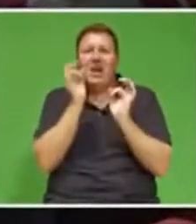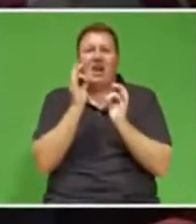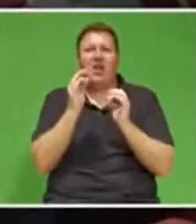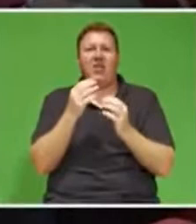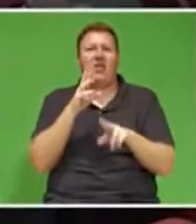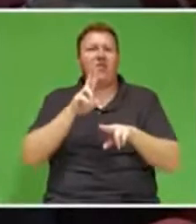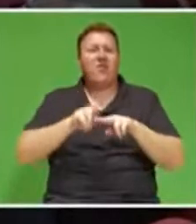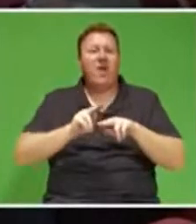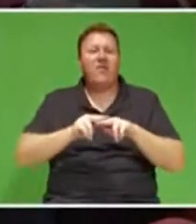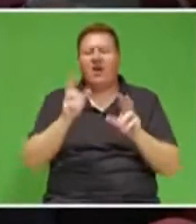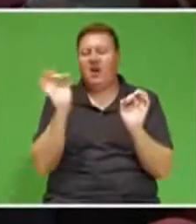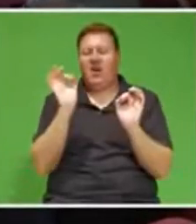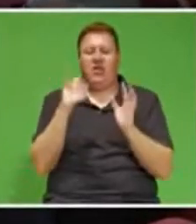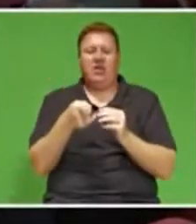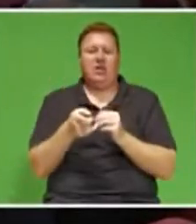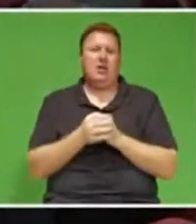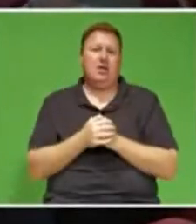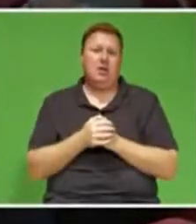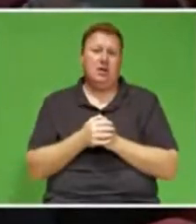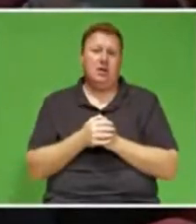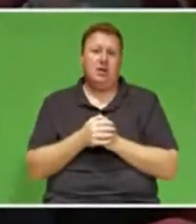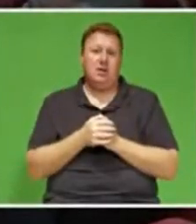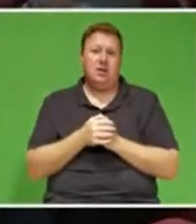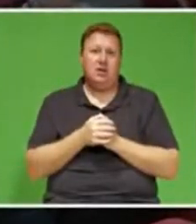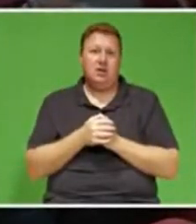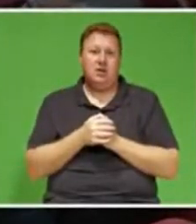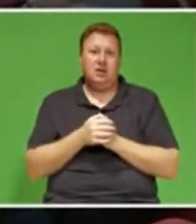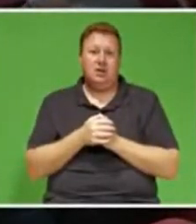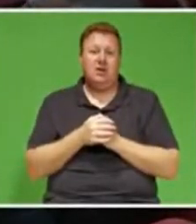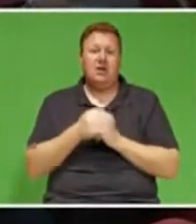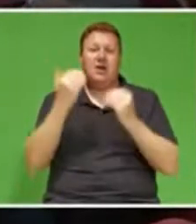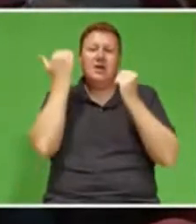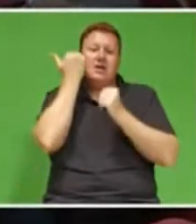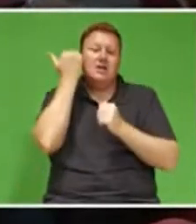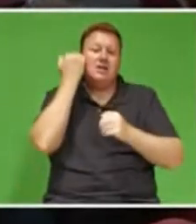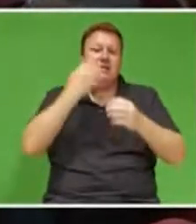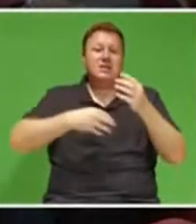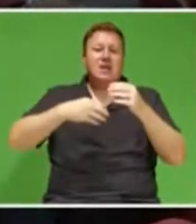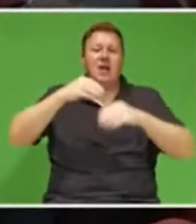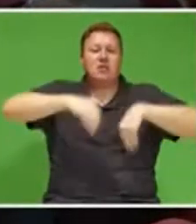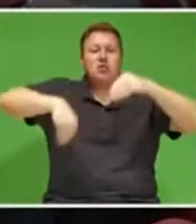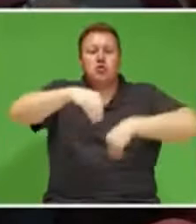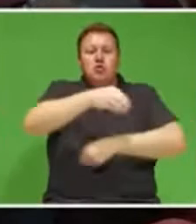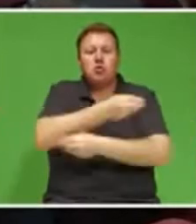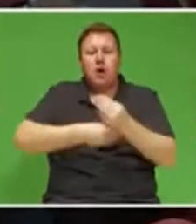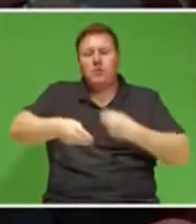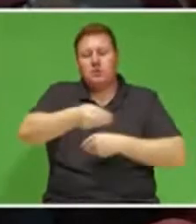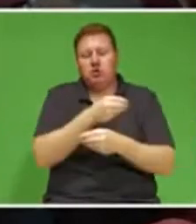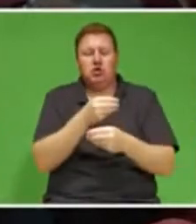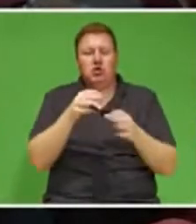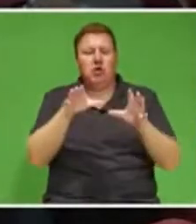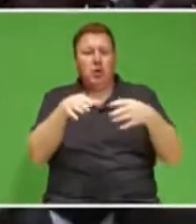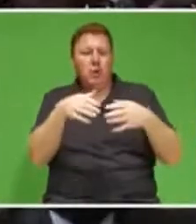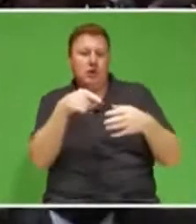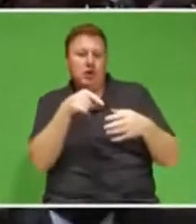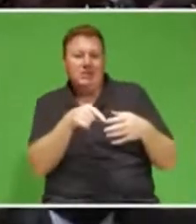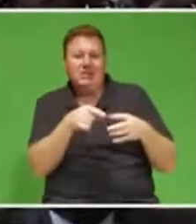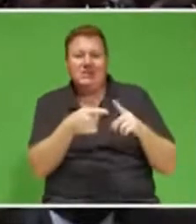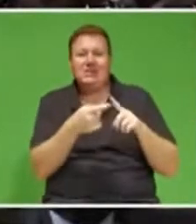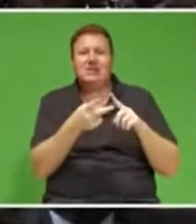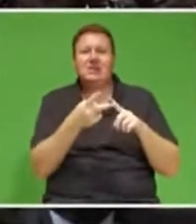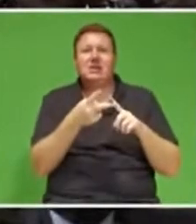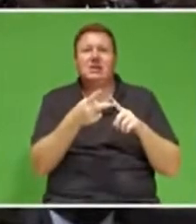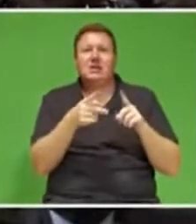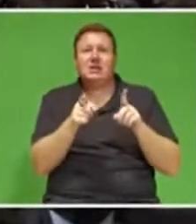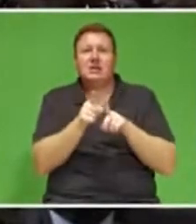The tireless work of the State Capture Commission and the Investigating Directorate is now bearing